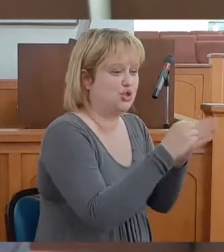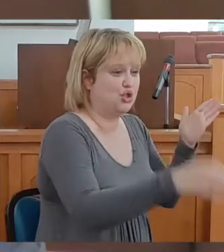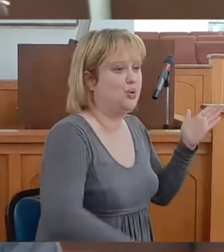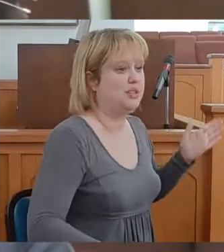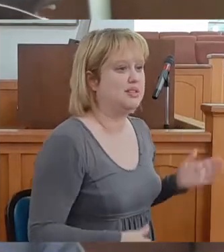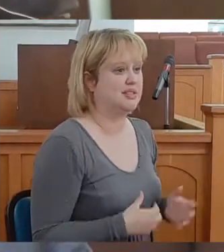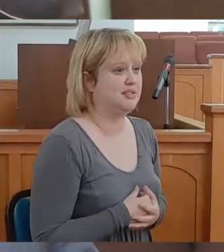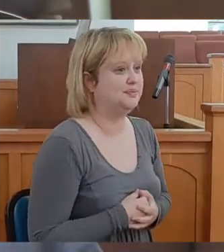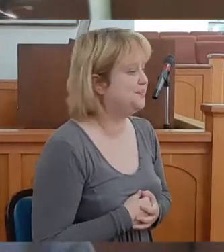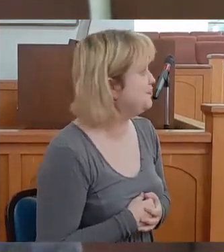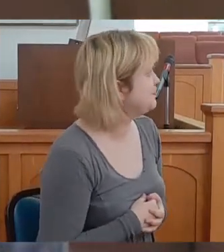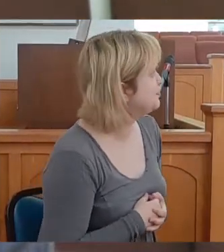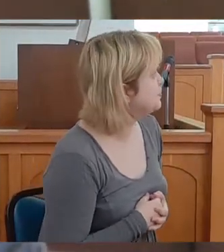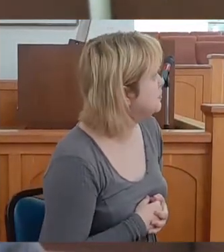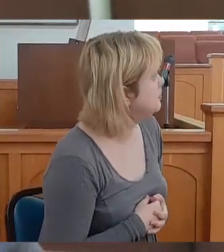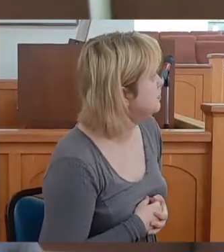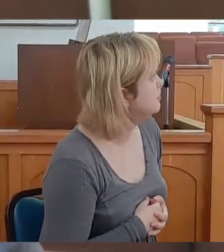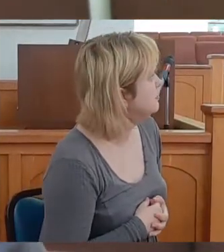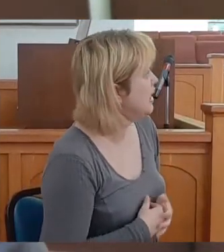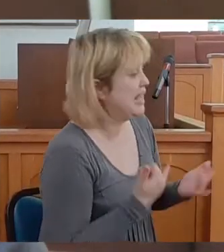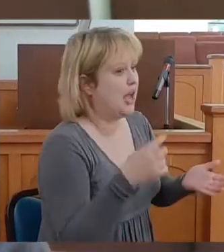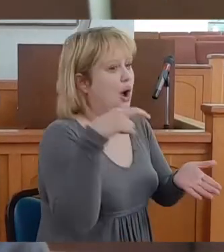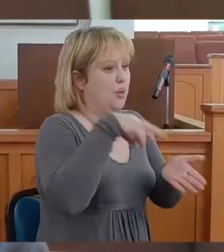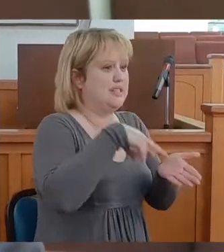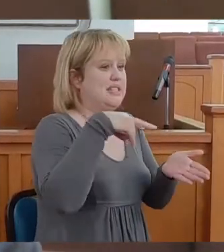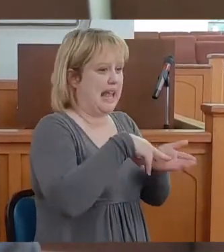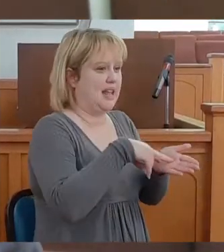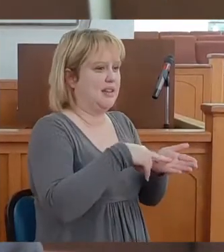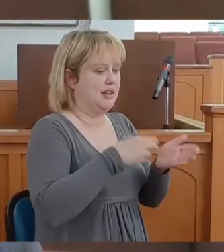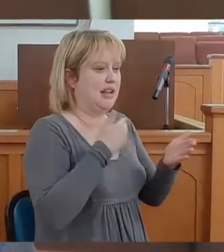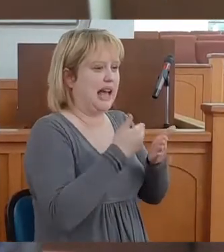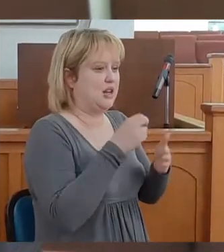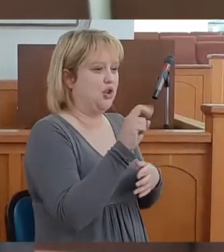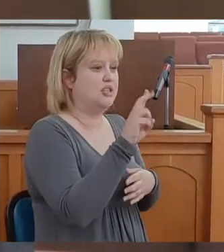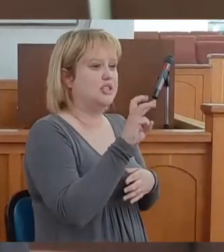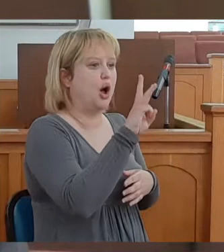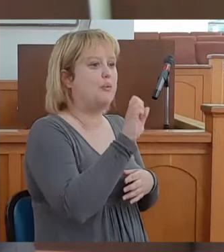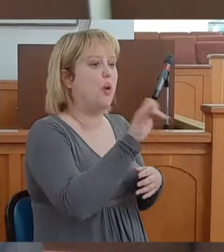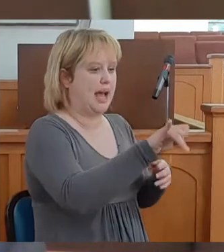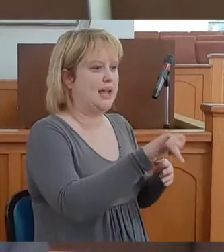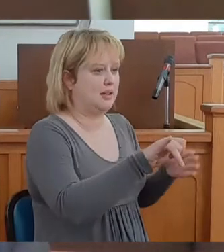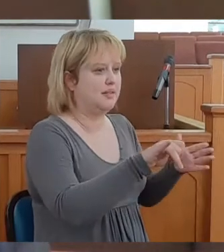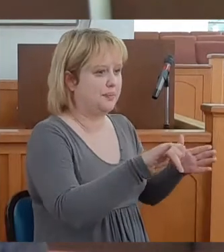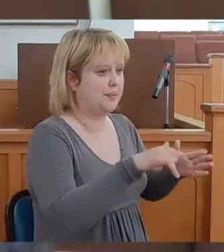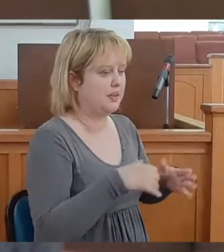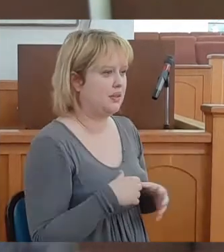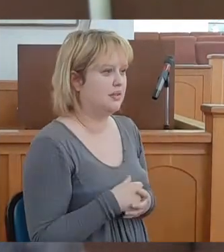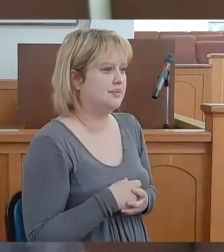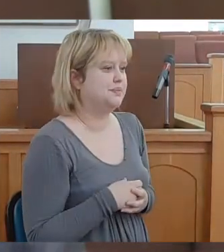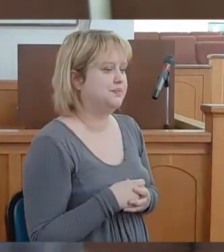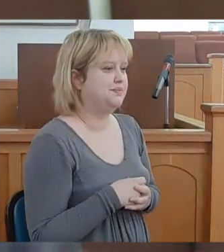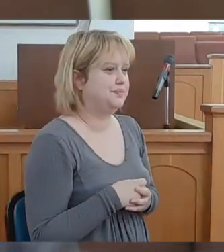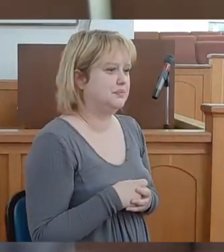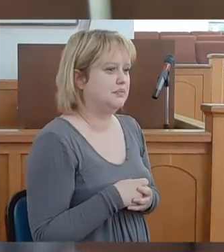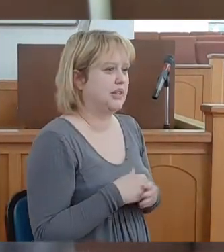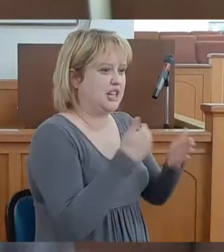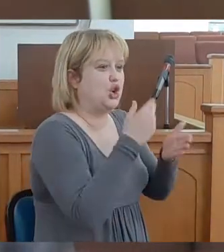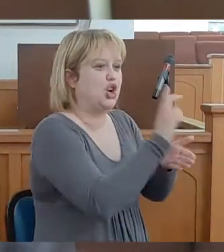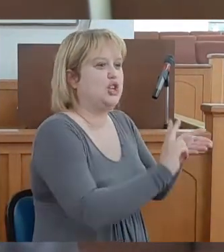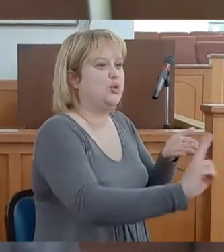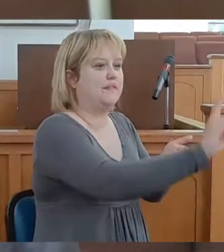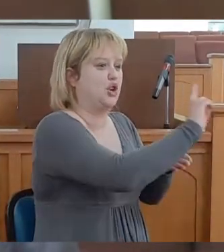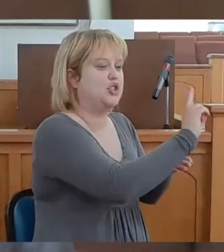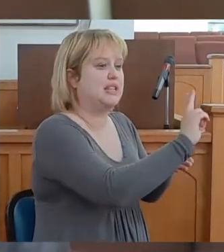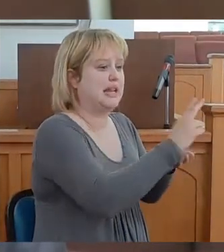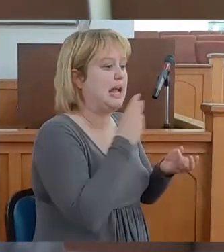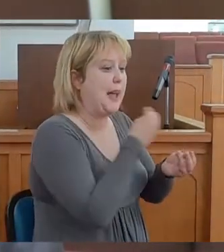I was standing by the subway by Hunter University and passing out